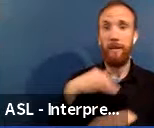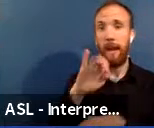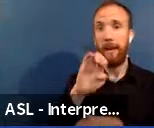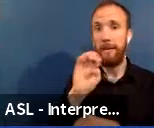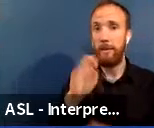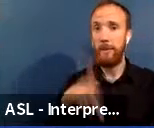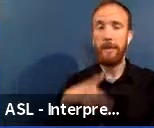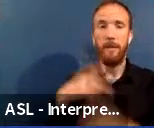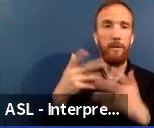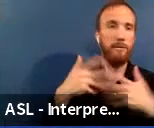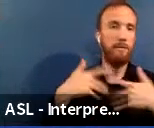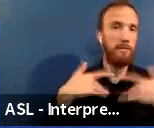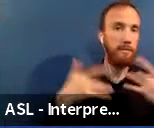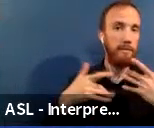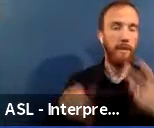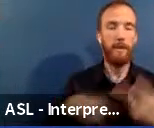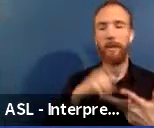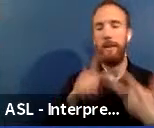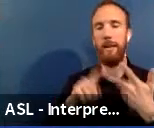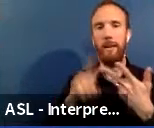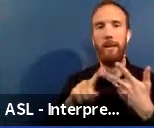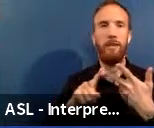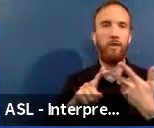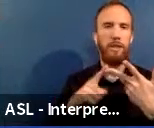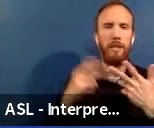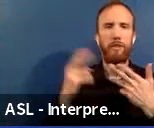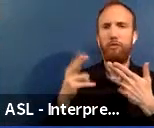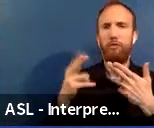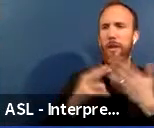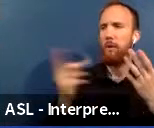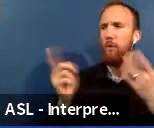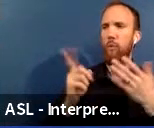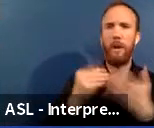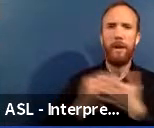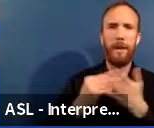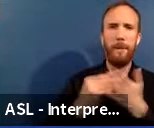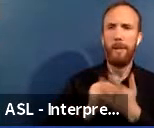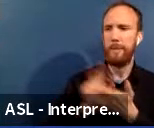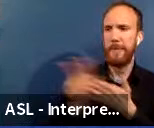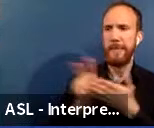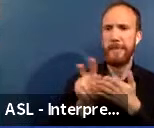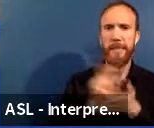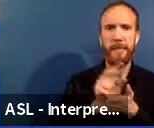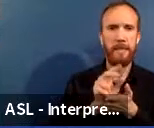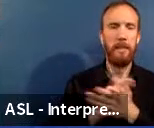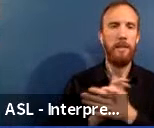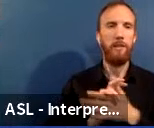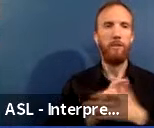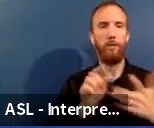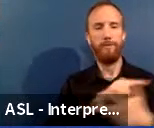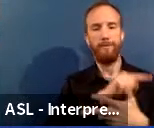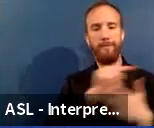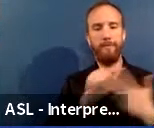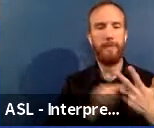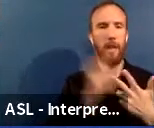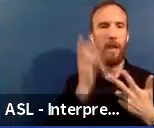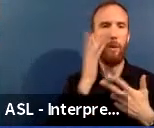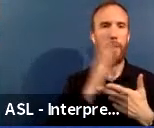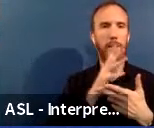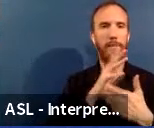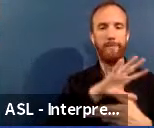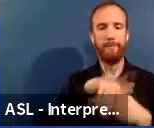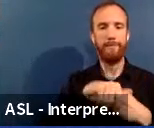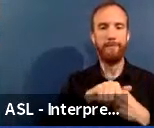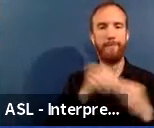also looking at historical investment factors. So the factors highlighted here will remain in this version of our draft